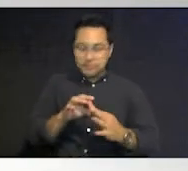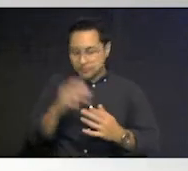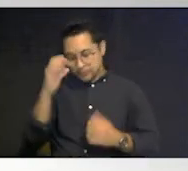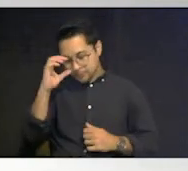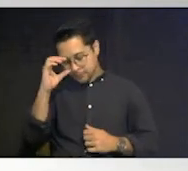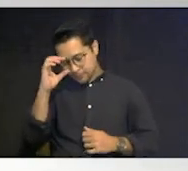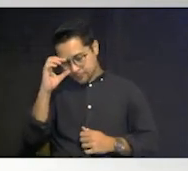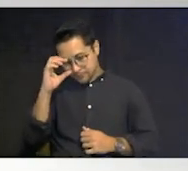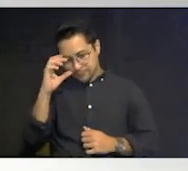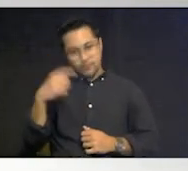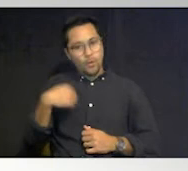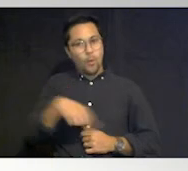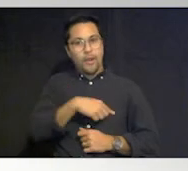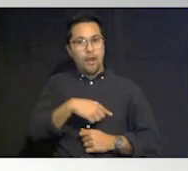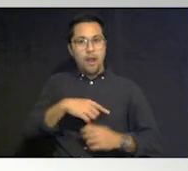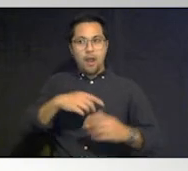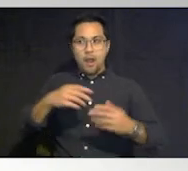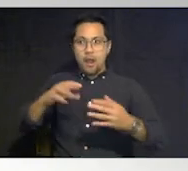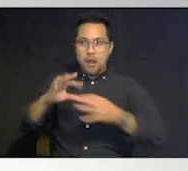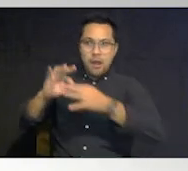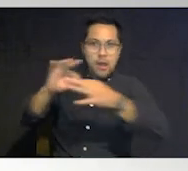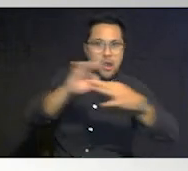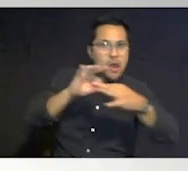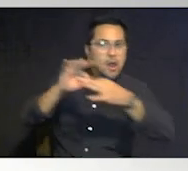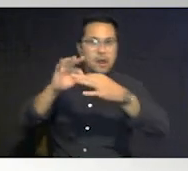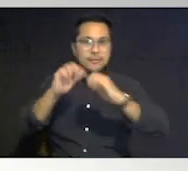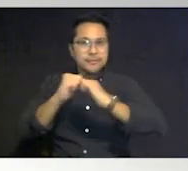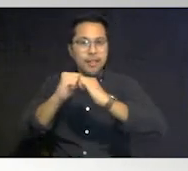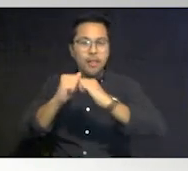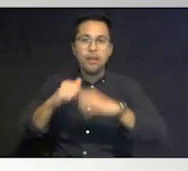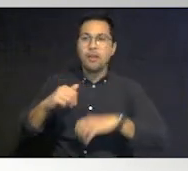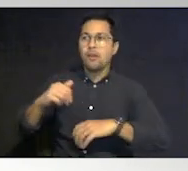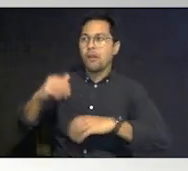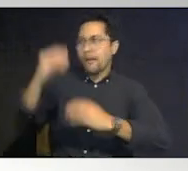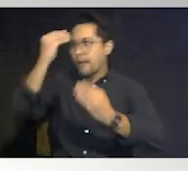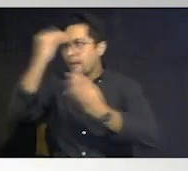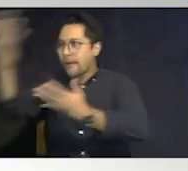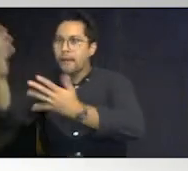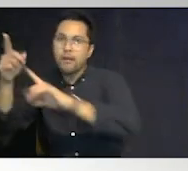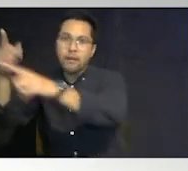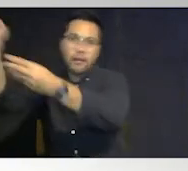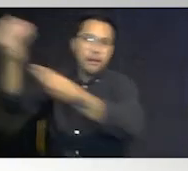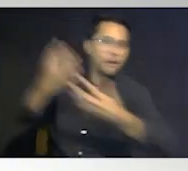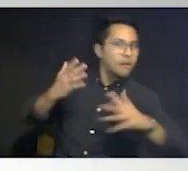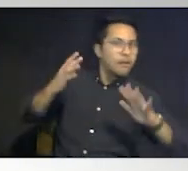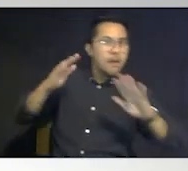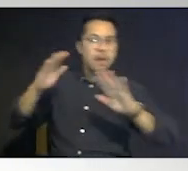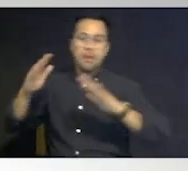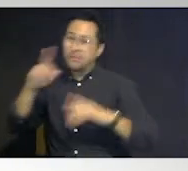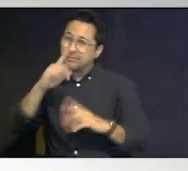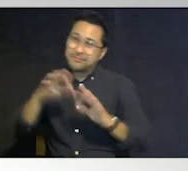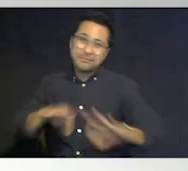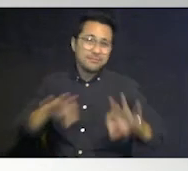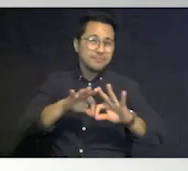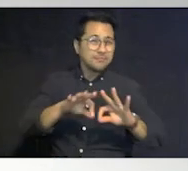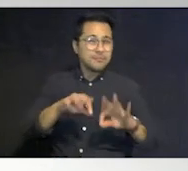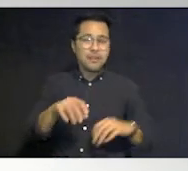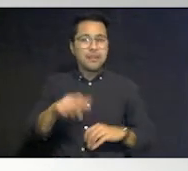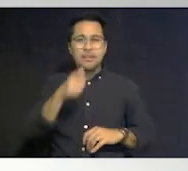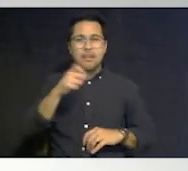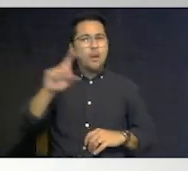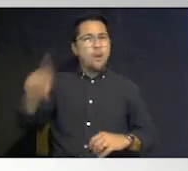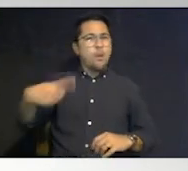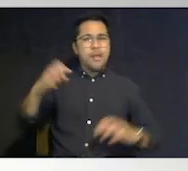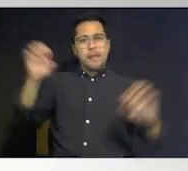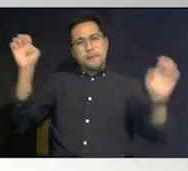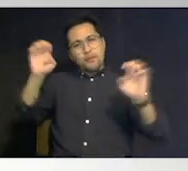we're coordinating together we're communicating together we're coordinating together it is critical and you need to know that it's not just emergency